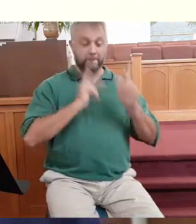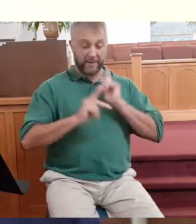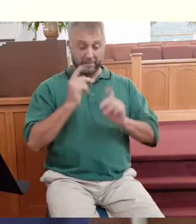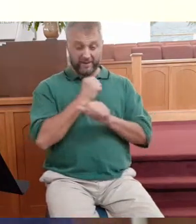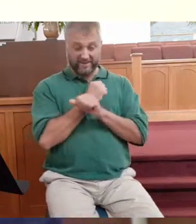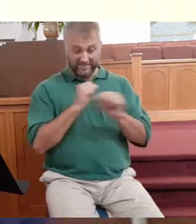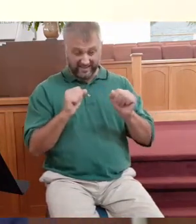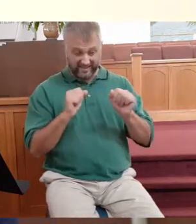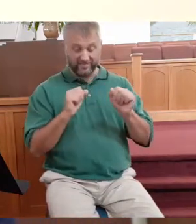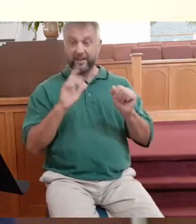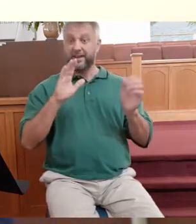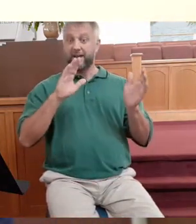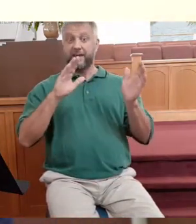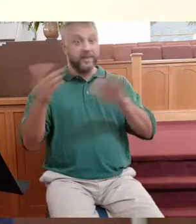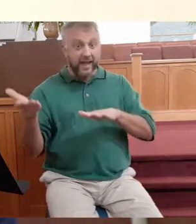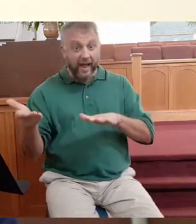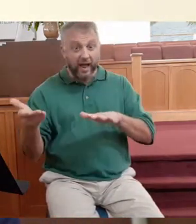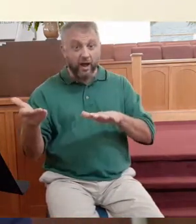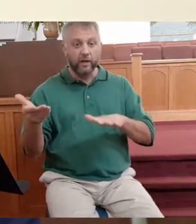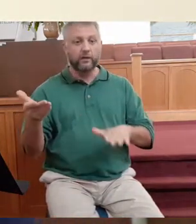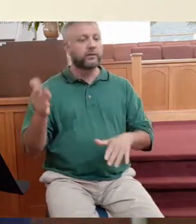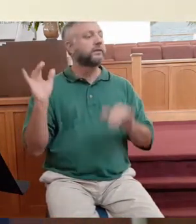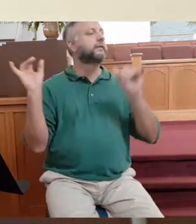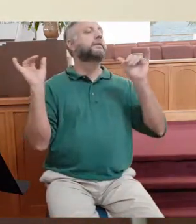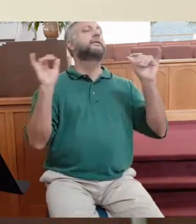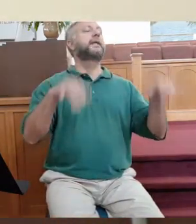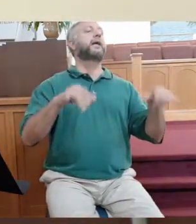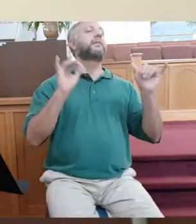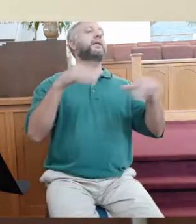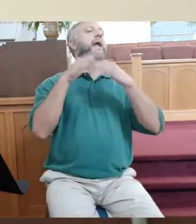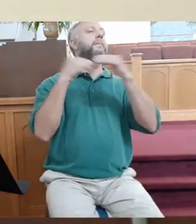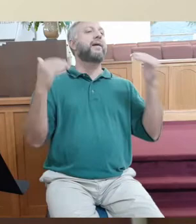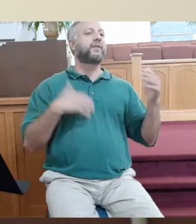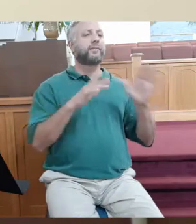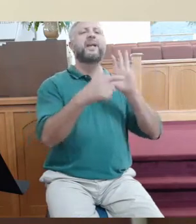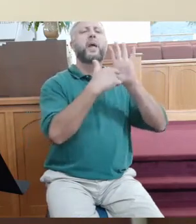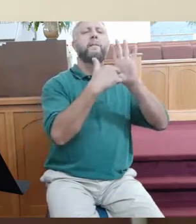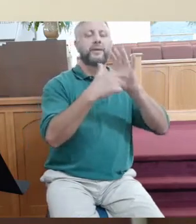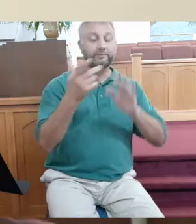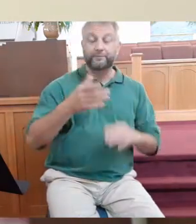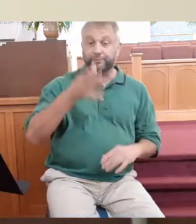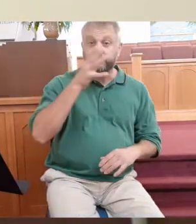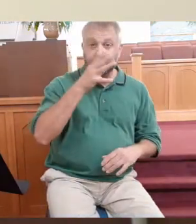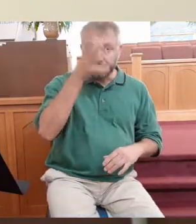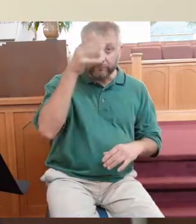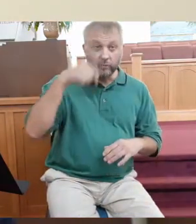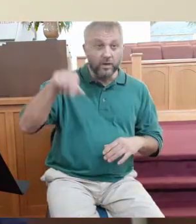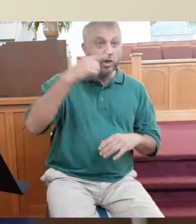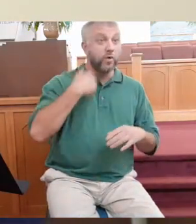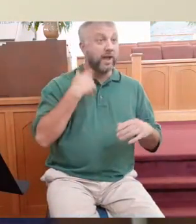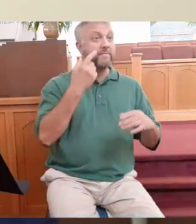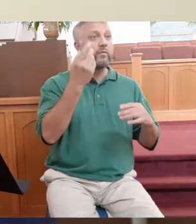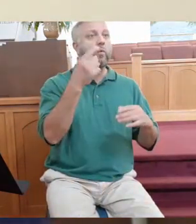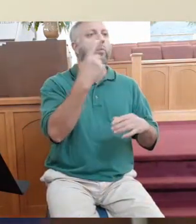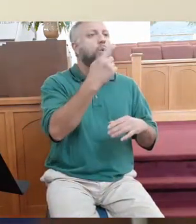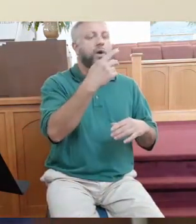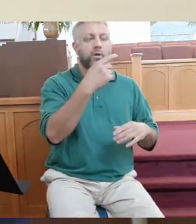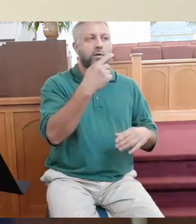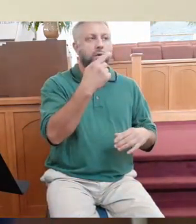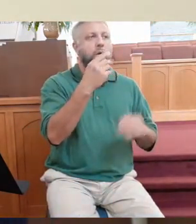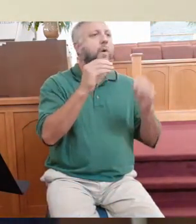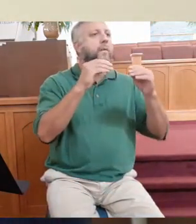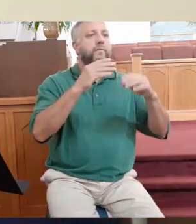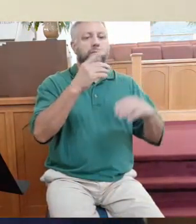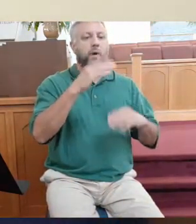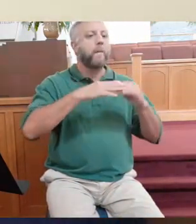less valuable than the one who come early. Let me give you another example. Mom and daddies, especially if you're a mom and daddy of multiple kids or